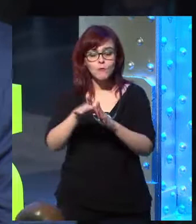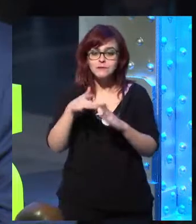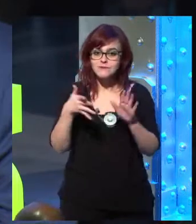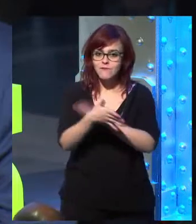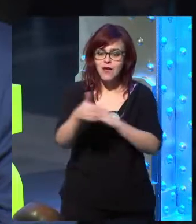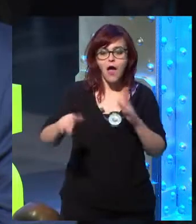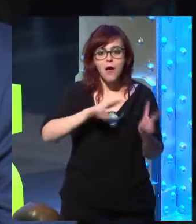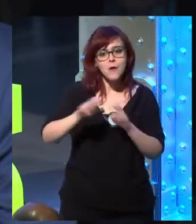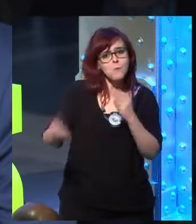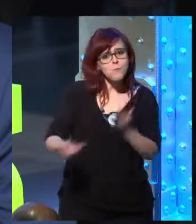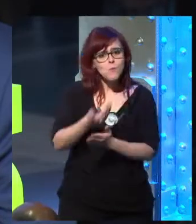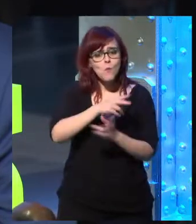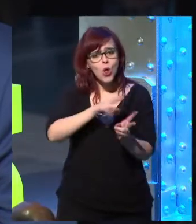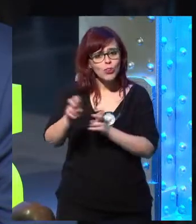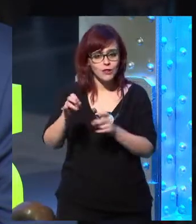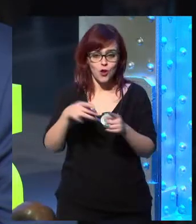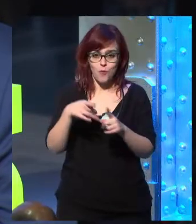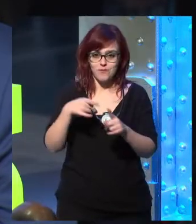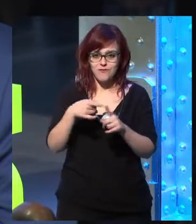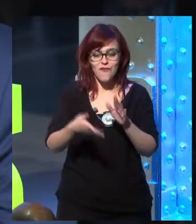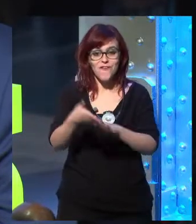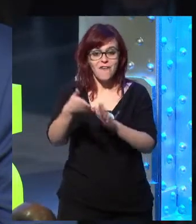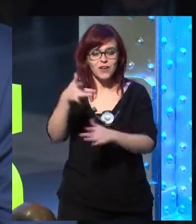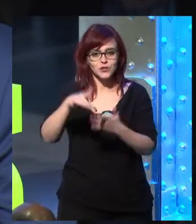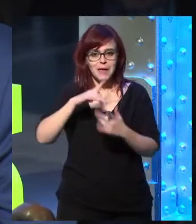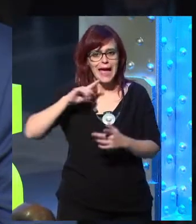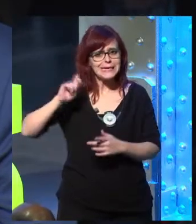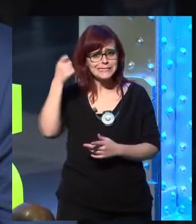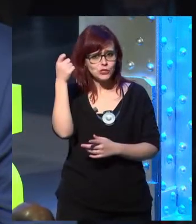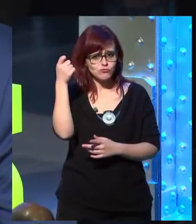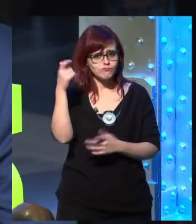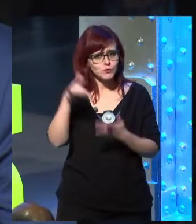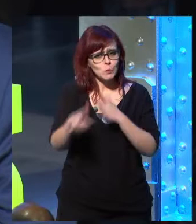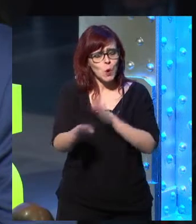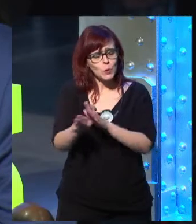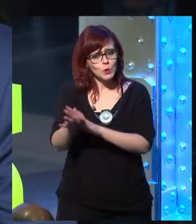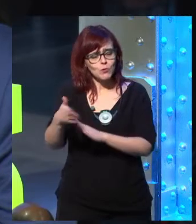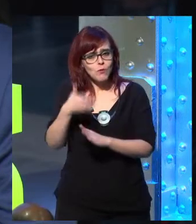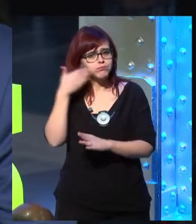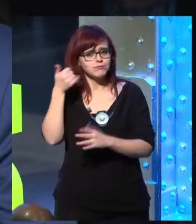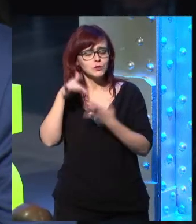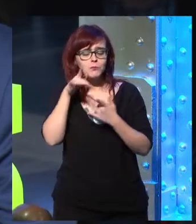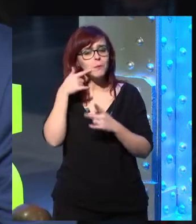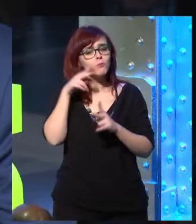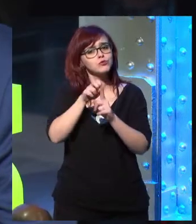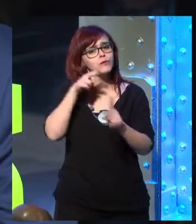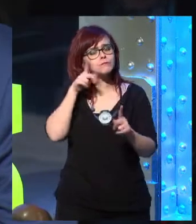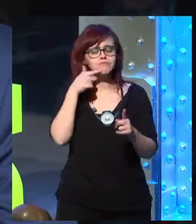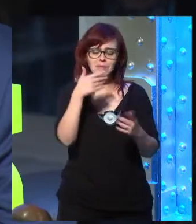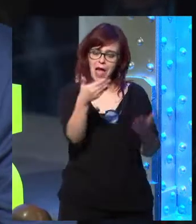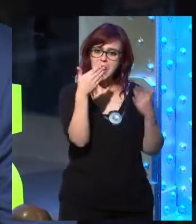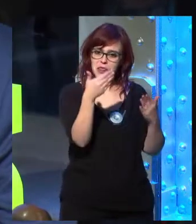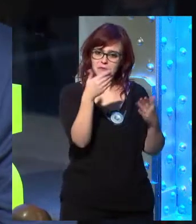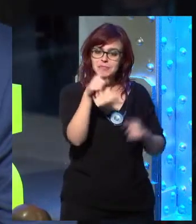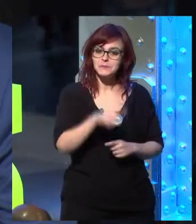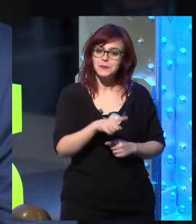years, and the fact of refurbishing it, so to speak, so that it can keep on walking, I think that the view is really